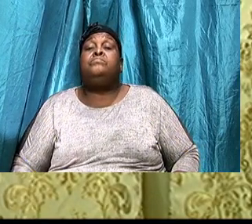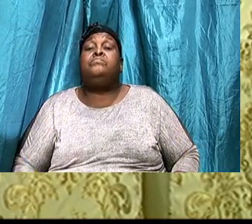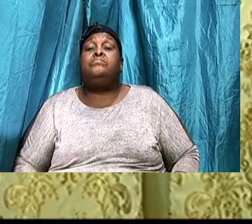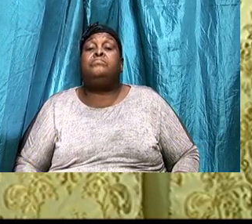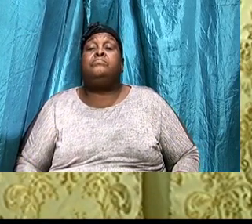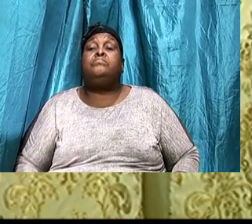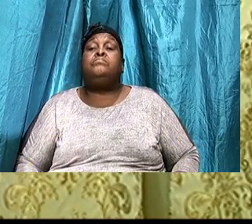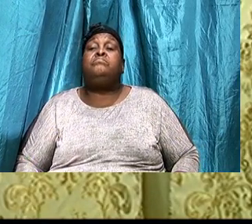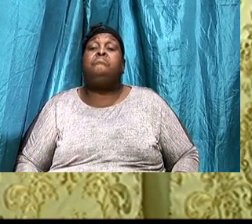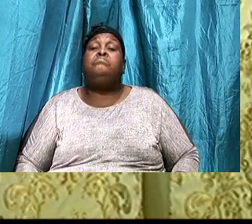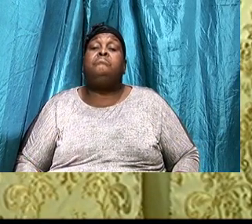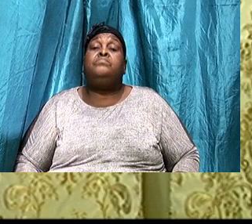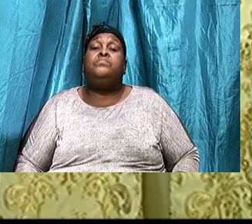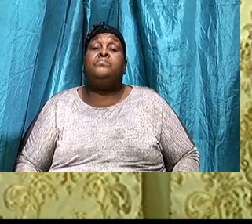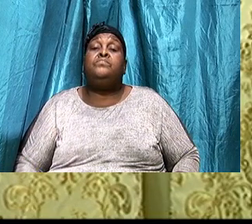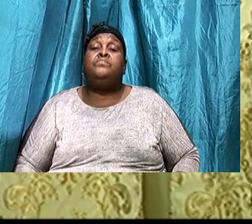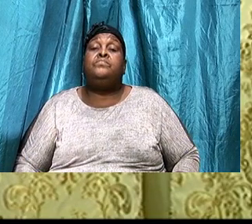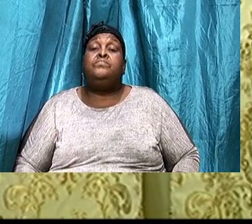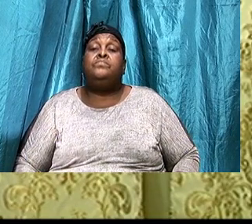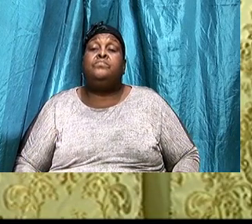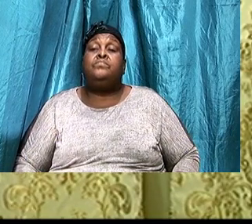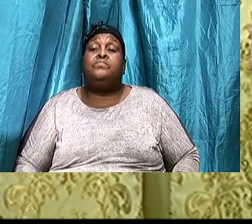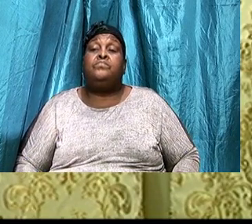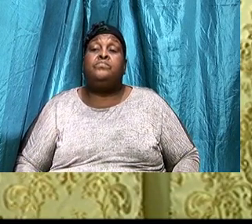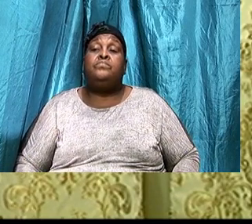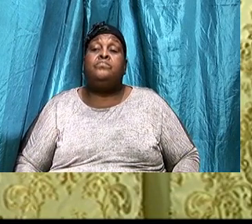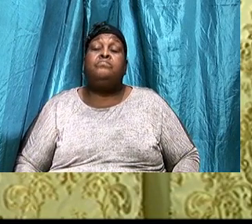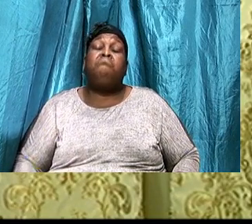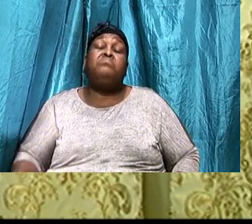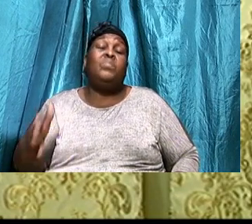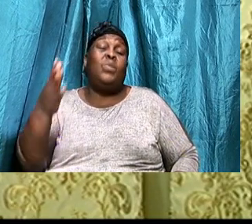Are they, No,